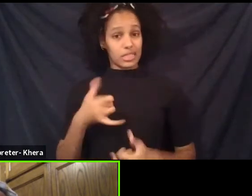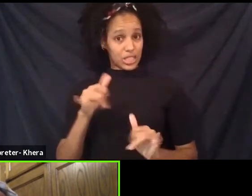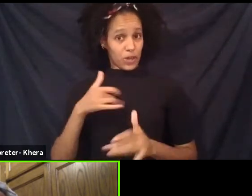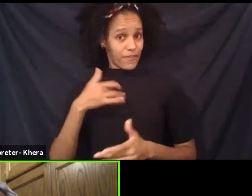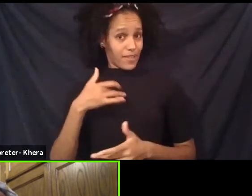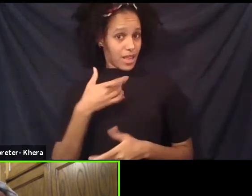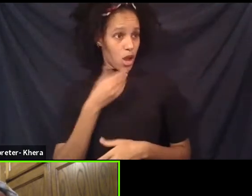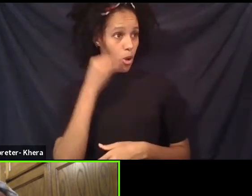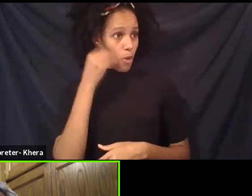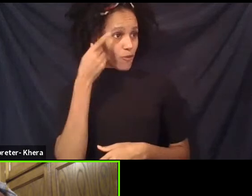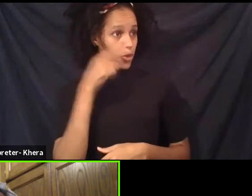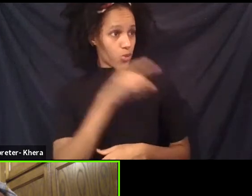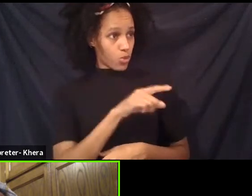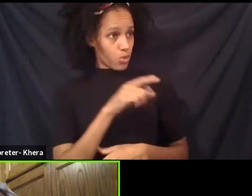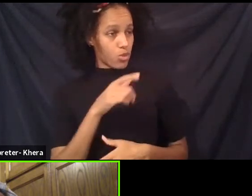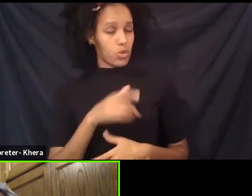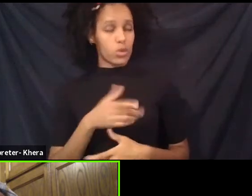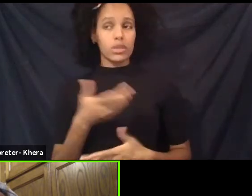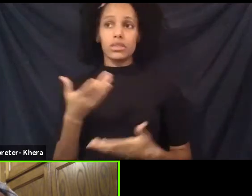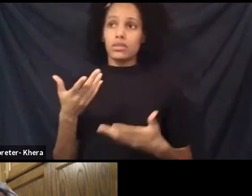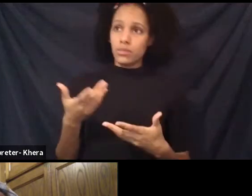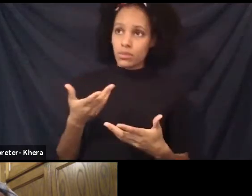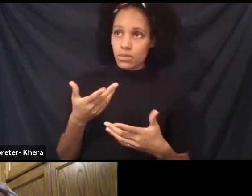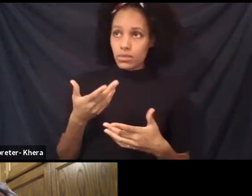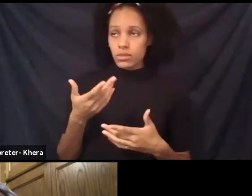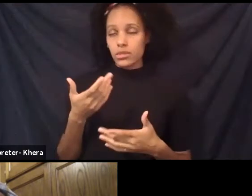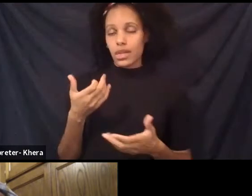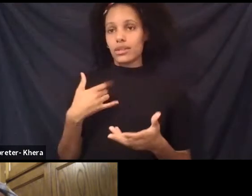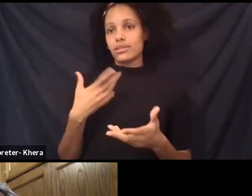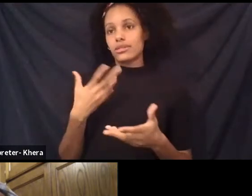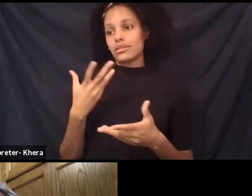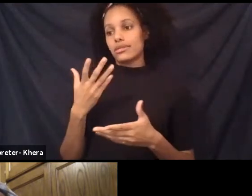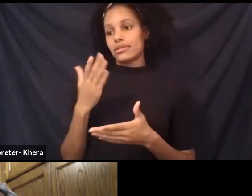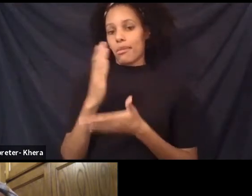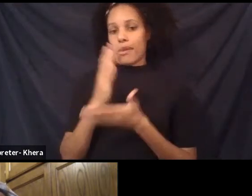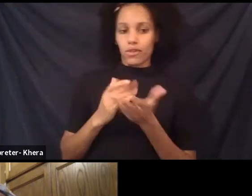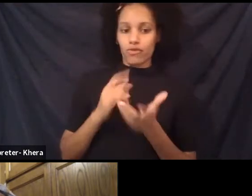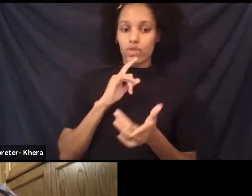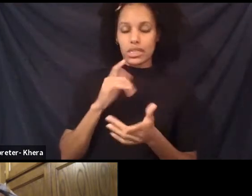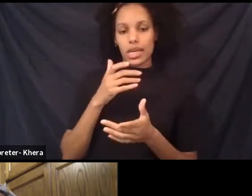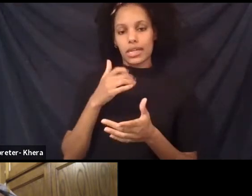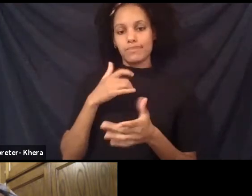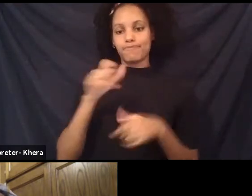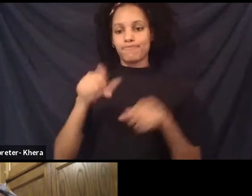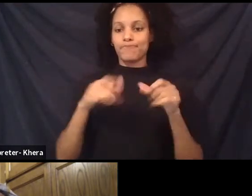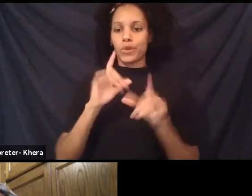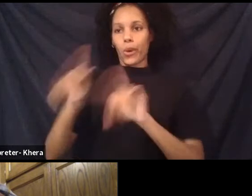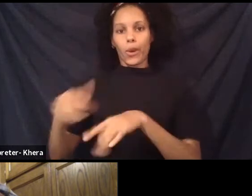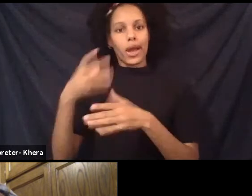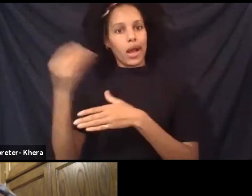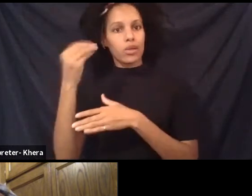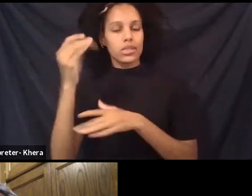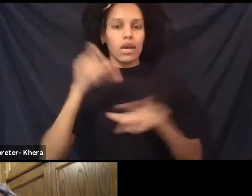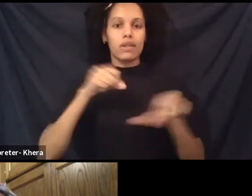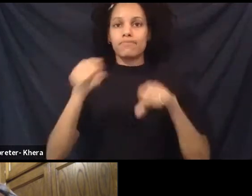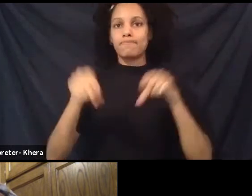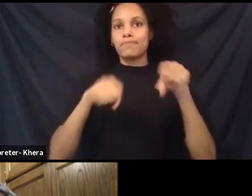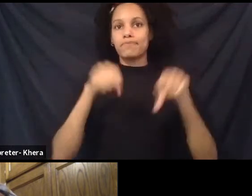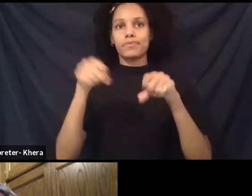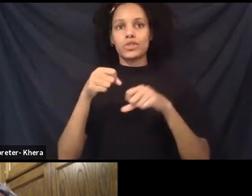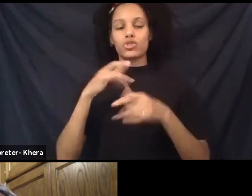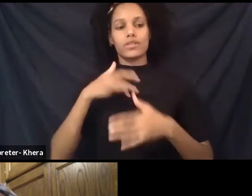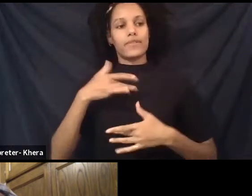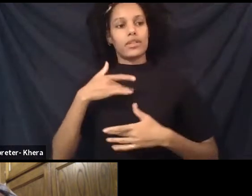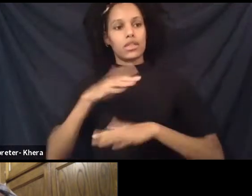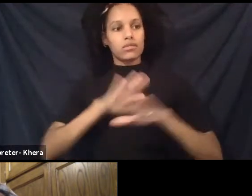or? That's part of having that time, getting the bike and going out, you know, and just touching the ground, being a part of the